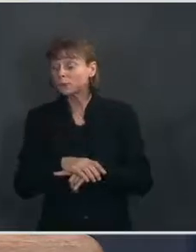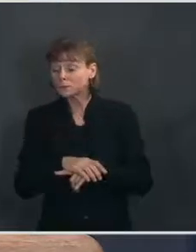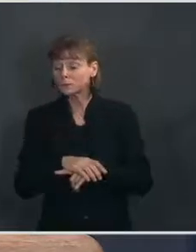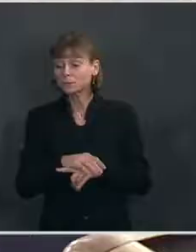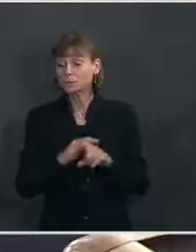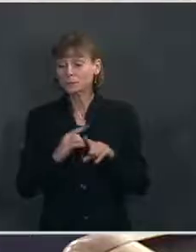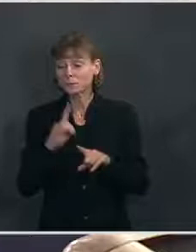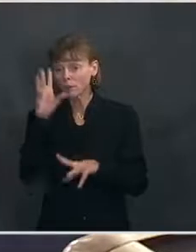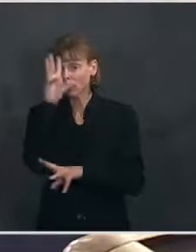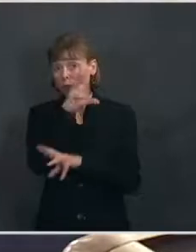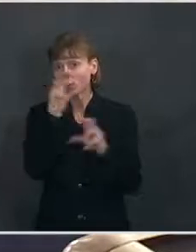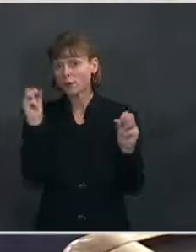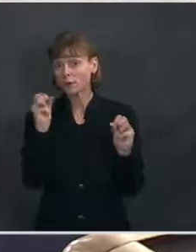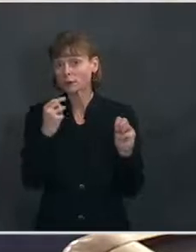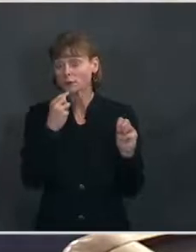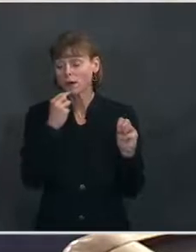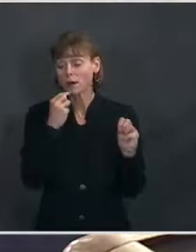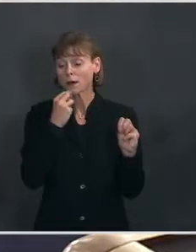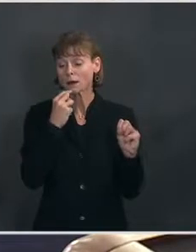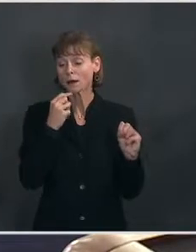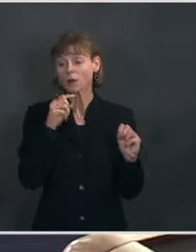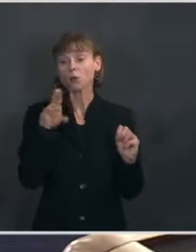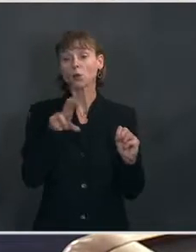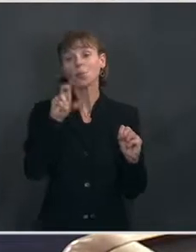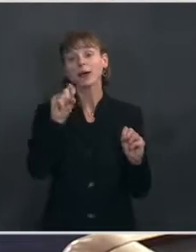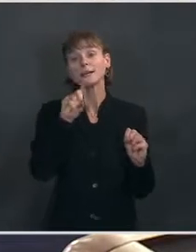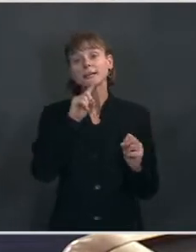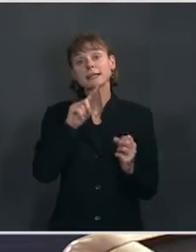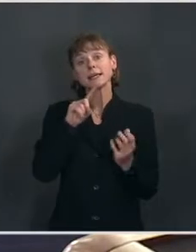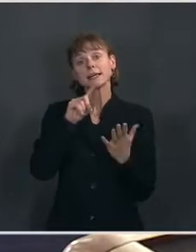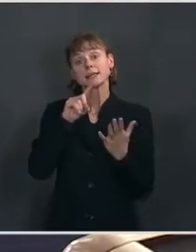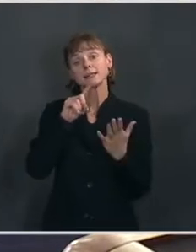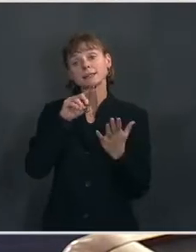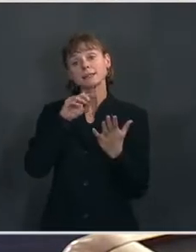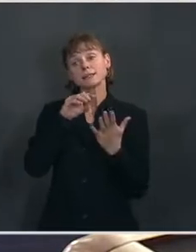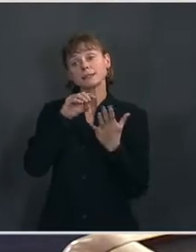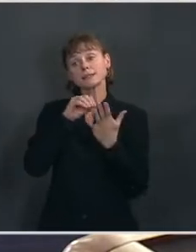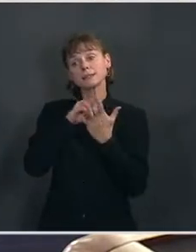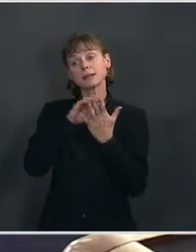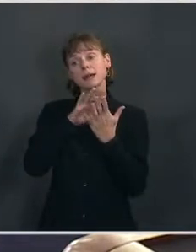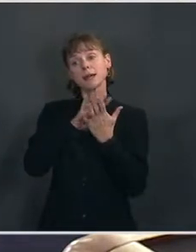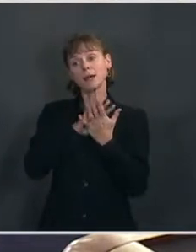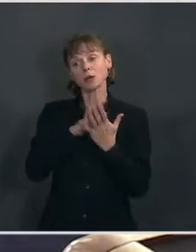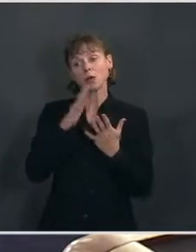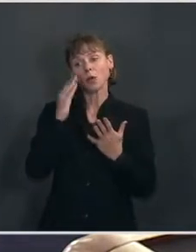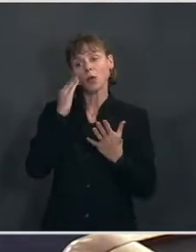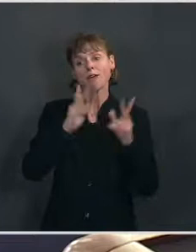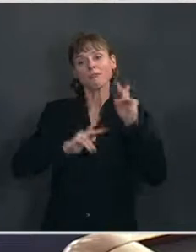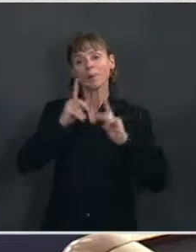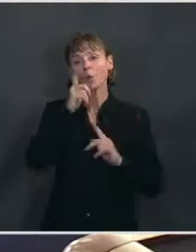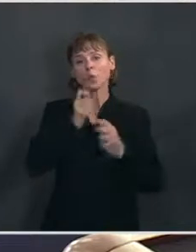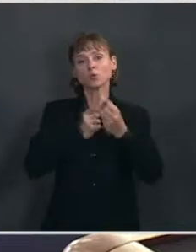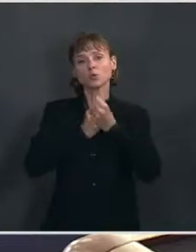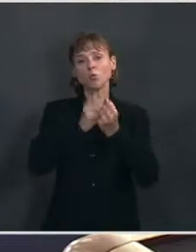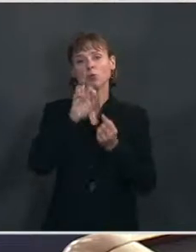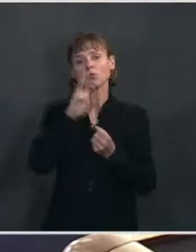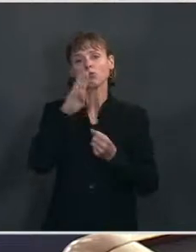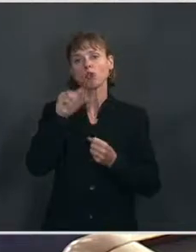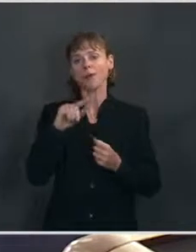out, among other things, it says the United States is taking note of those who stand with the people of Burma in this difficult hour.